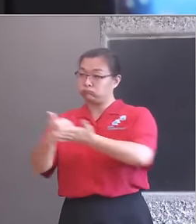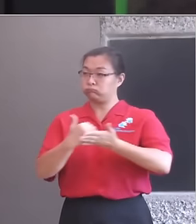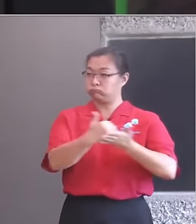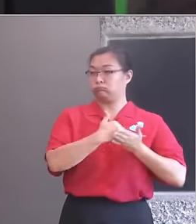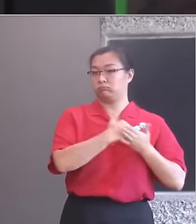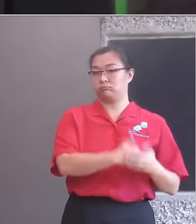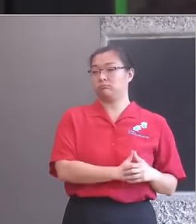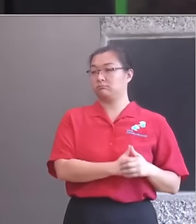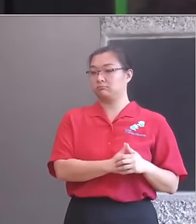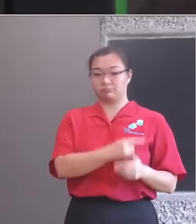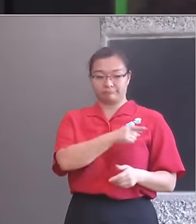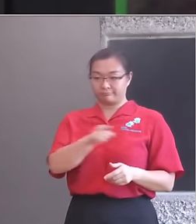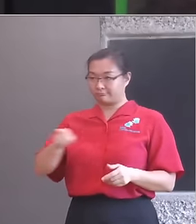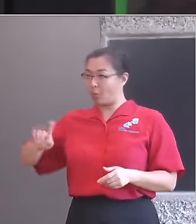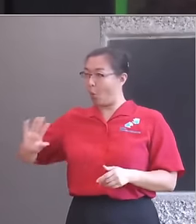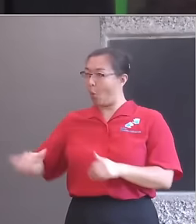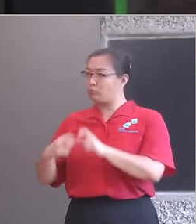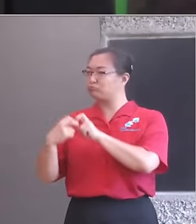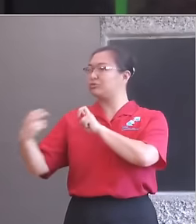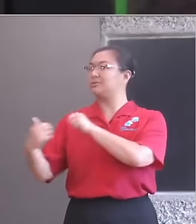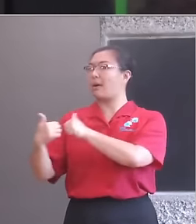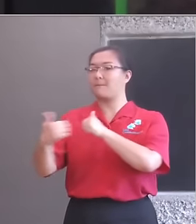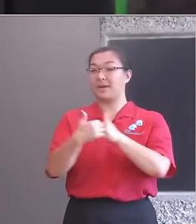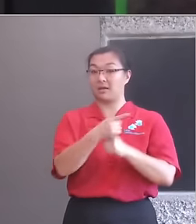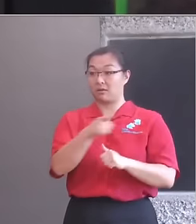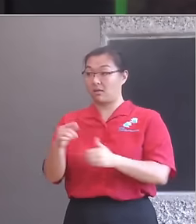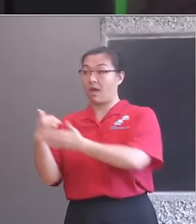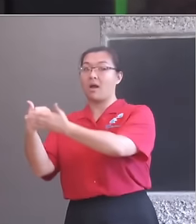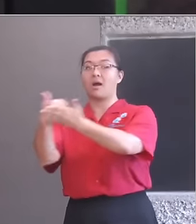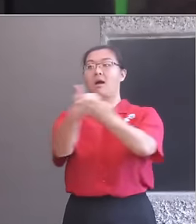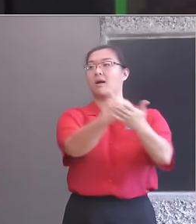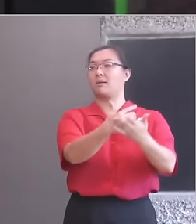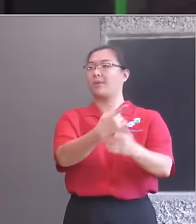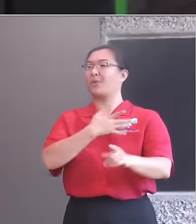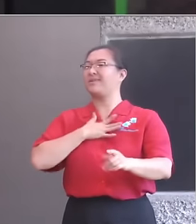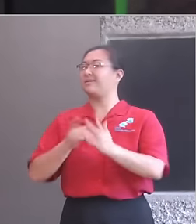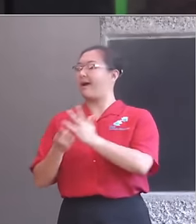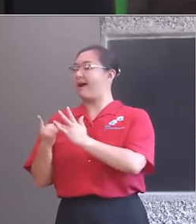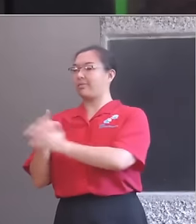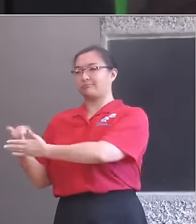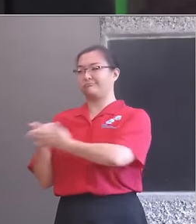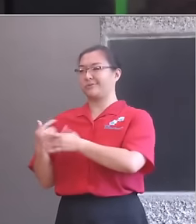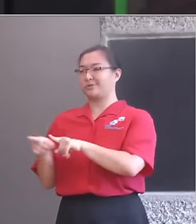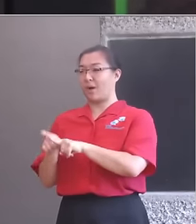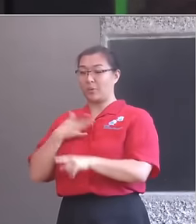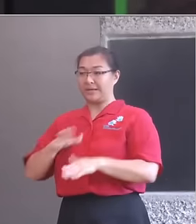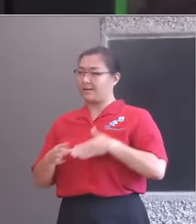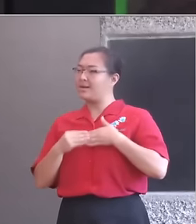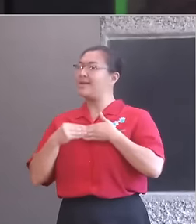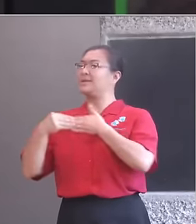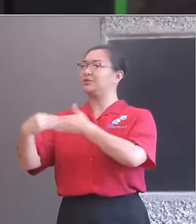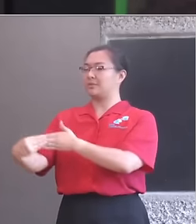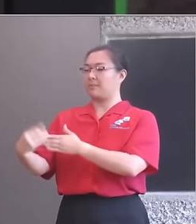play a leading role in bringing partnerships together, we need other strong conveners. We need leadership in